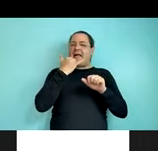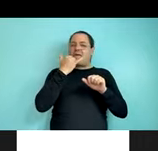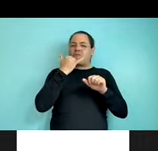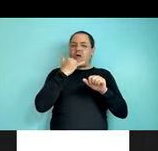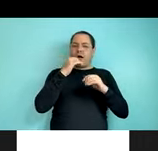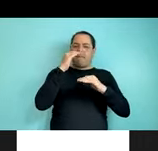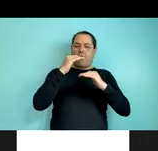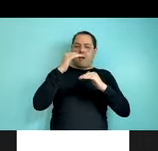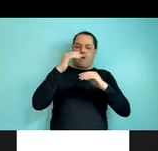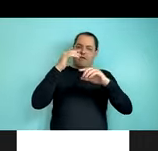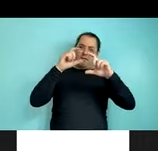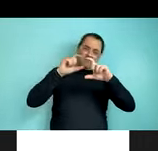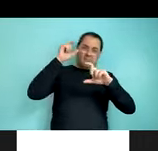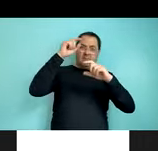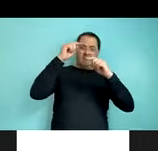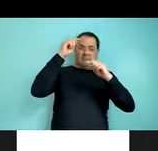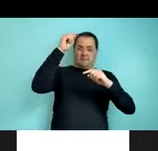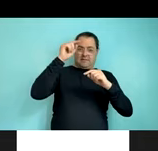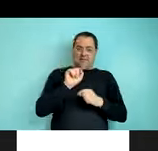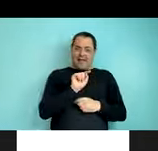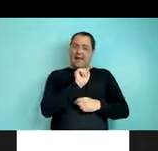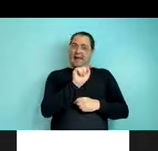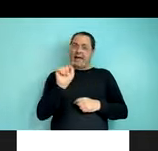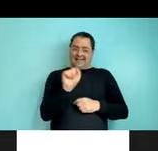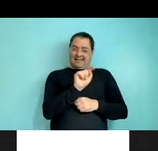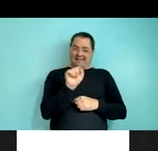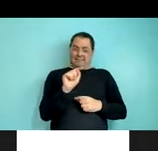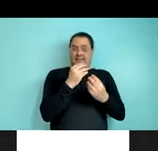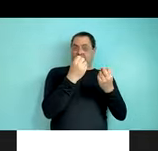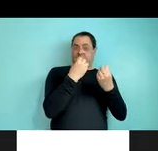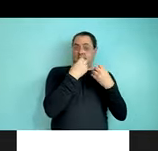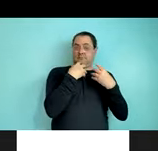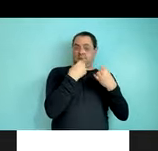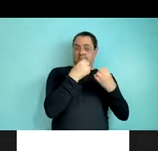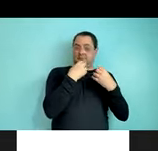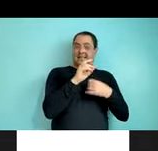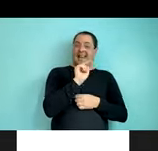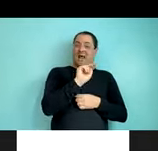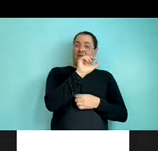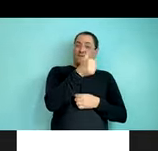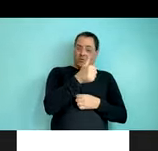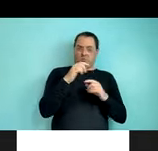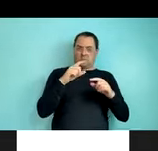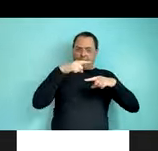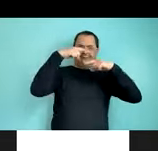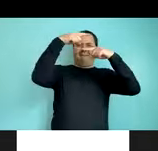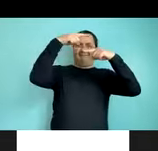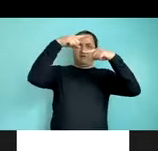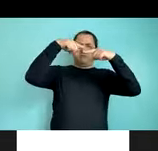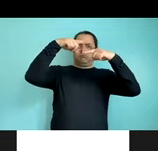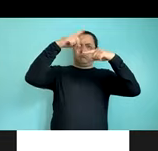well above the dashed lines that indicate the input proportions for the fat noun first order in that condition. So even though